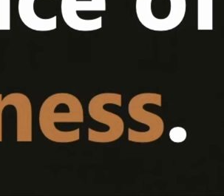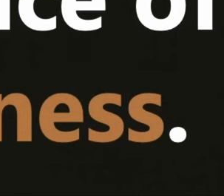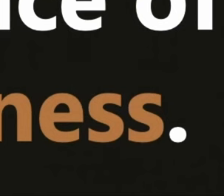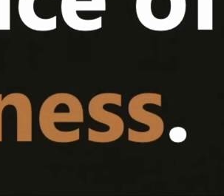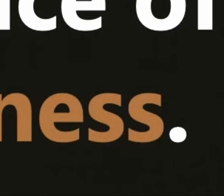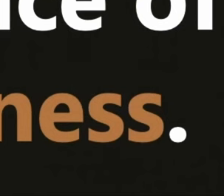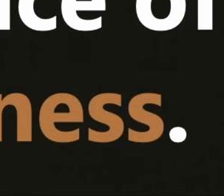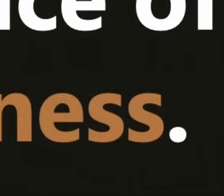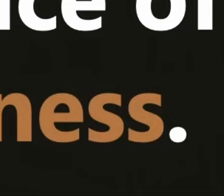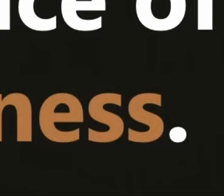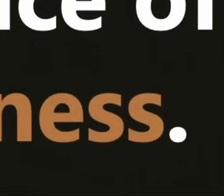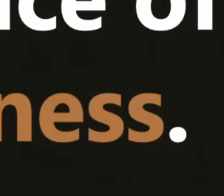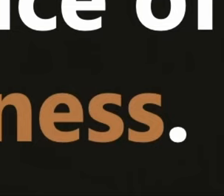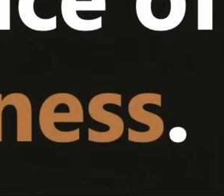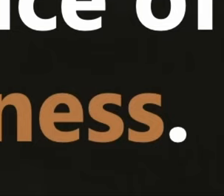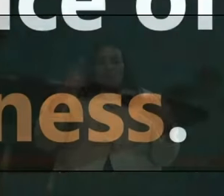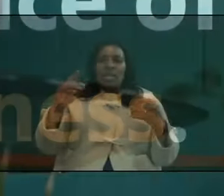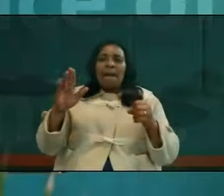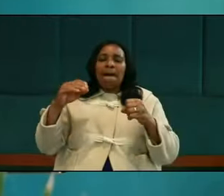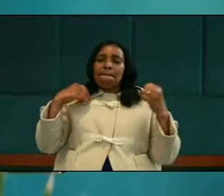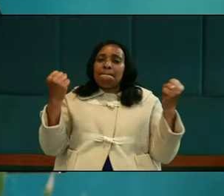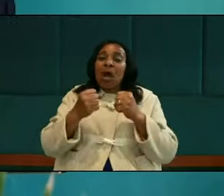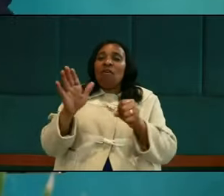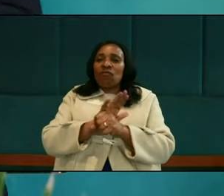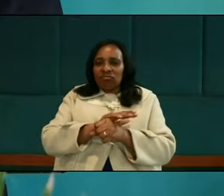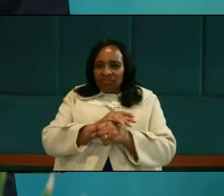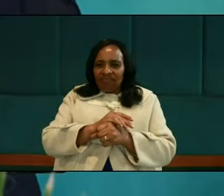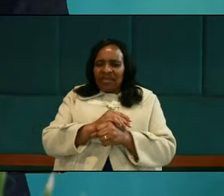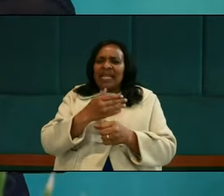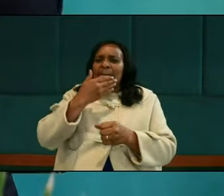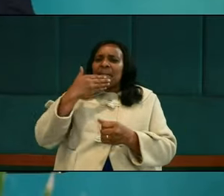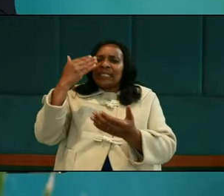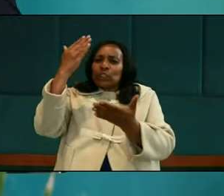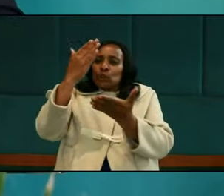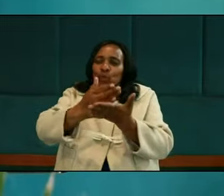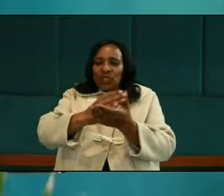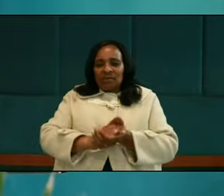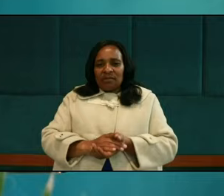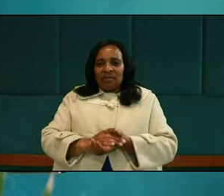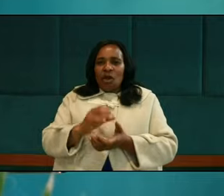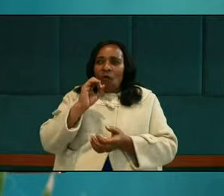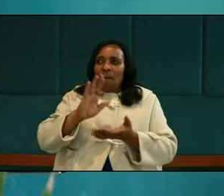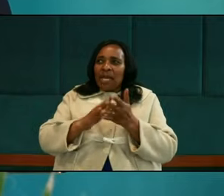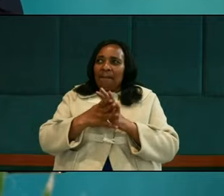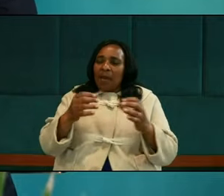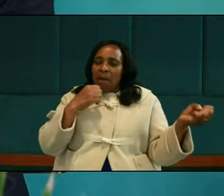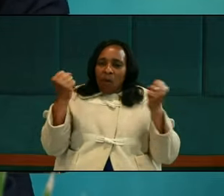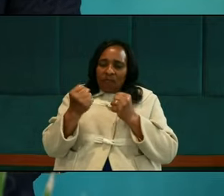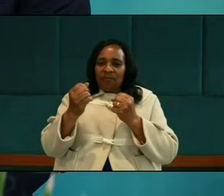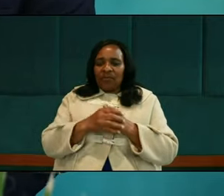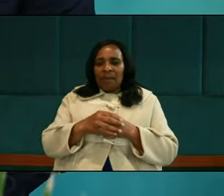best practice. In fact, it is the best truth of powerfulness. Friends,